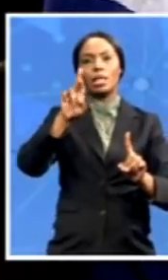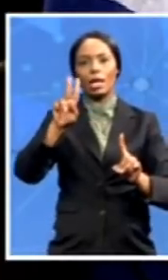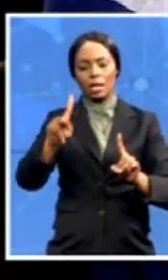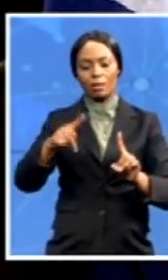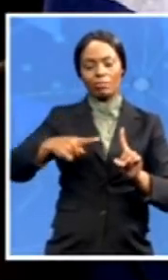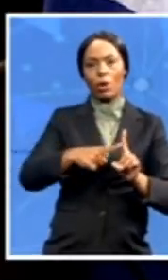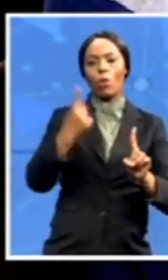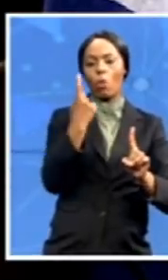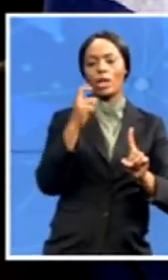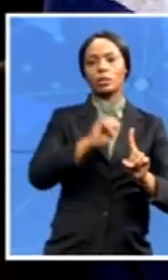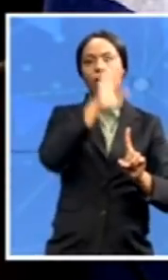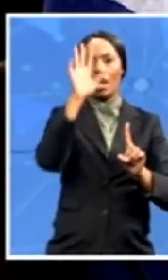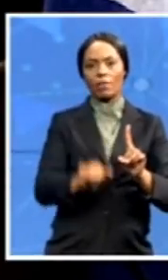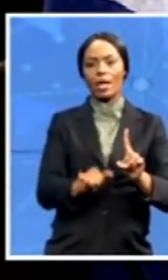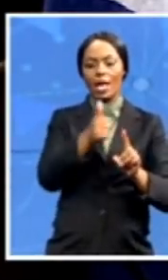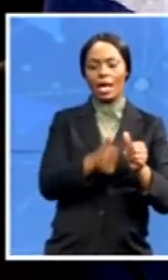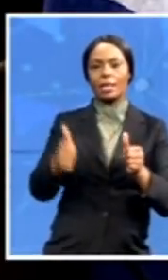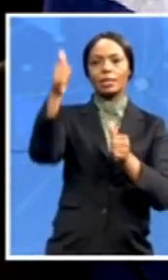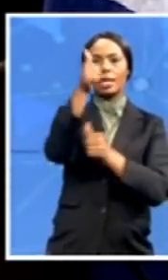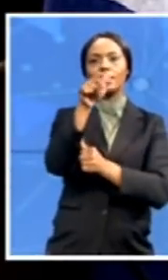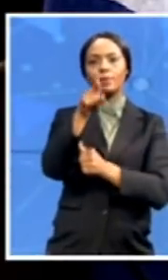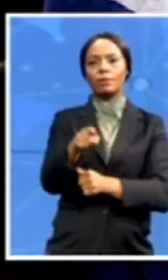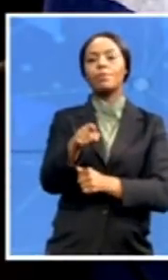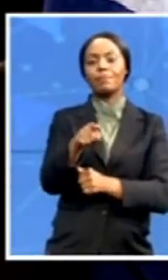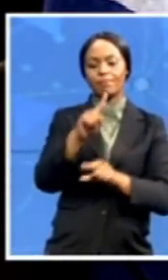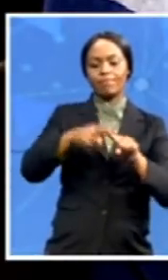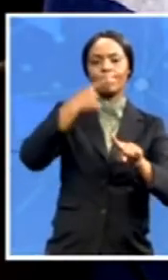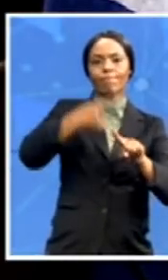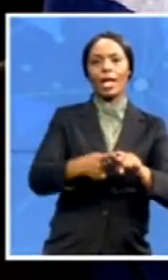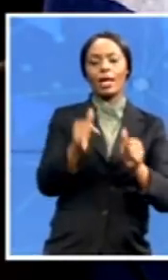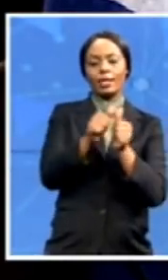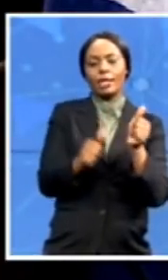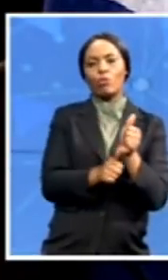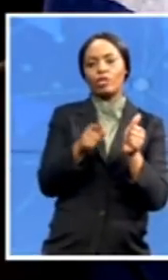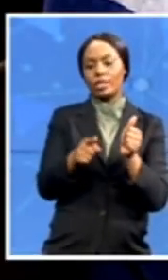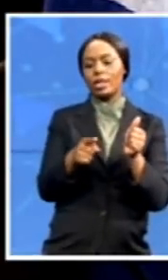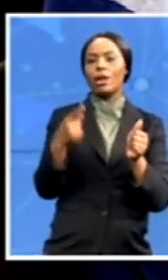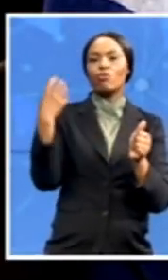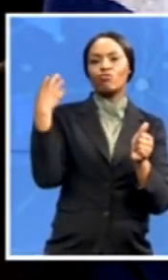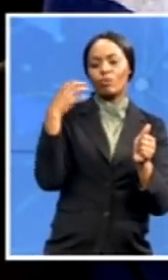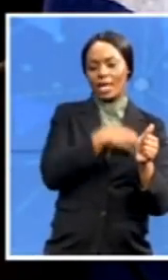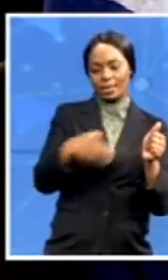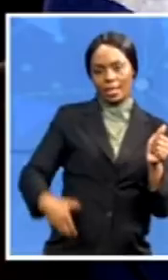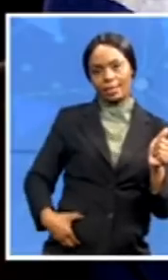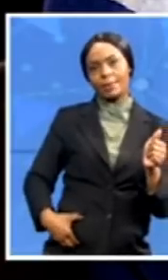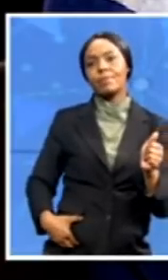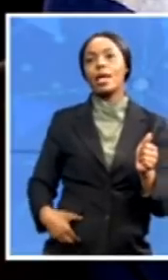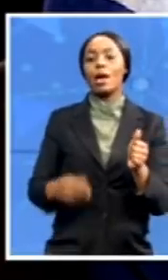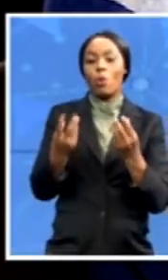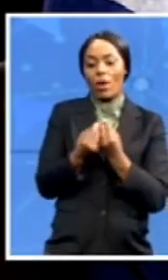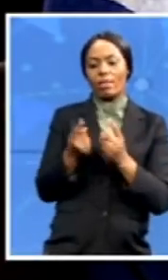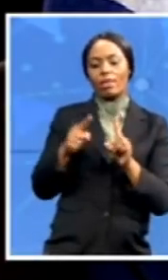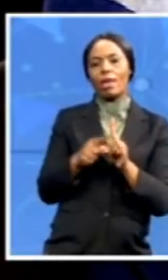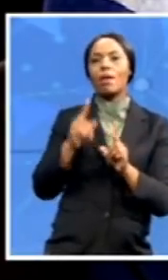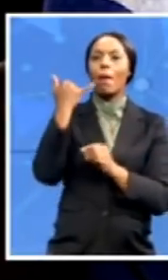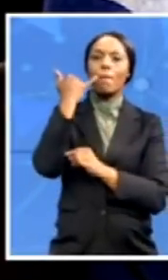deputy presidents. Together with Mr. Tabu Mbeki, he served in this capacity until the end of June